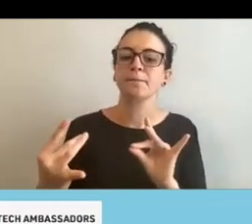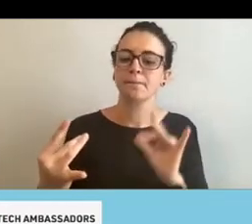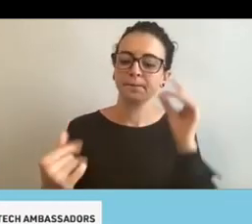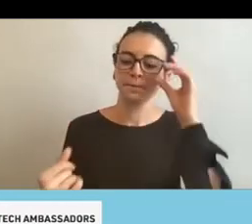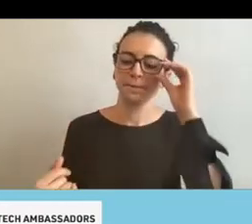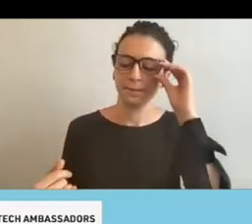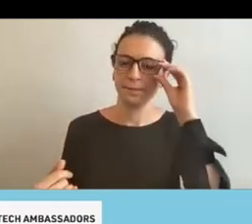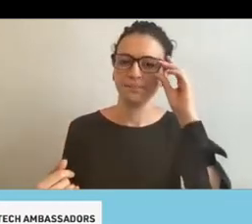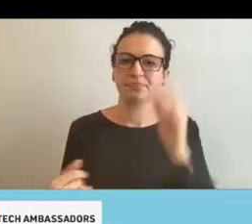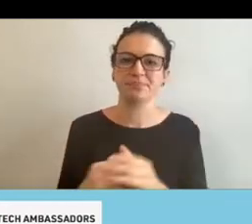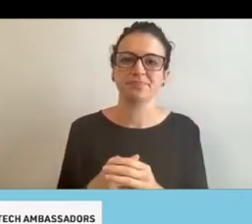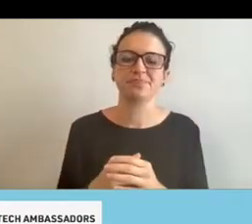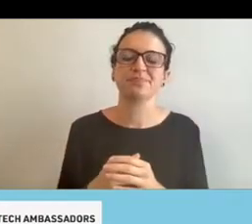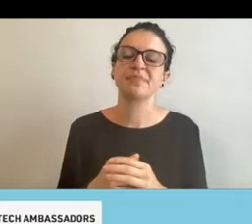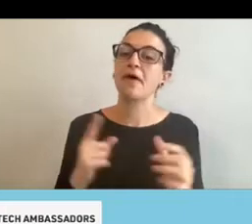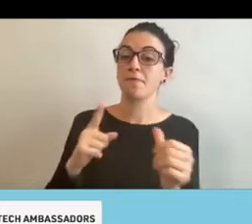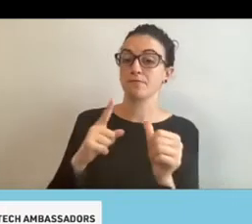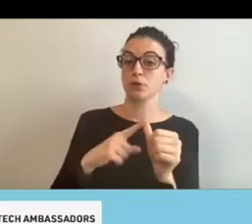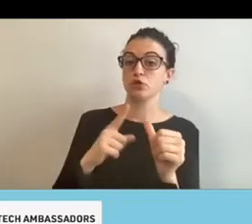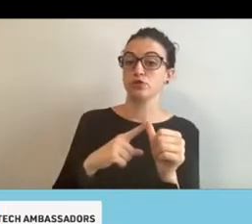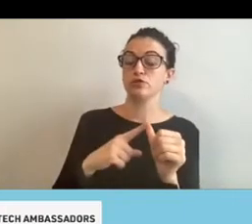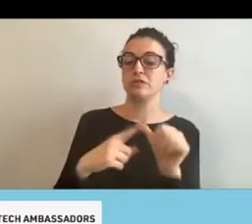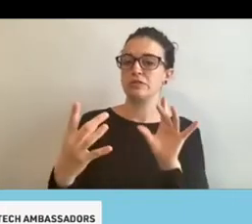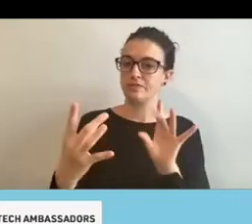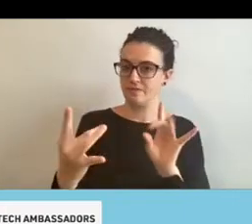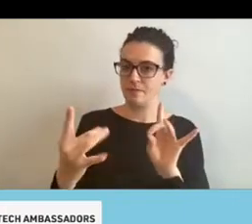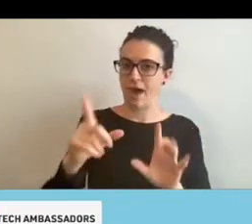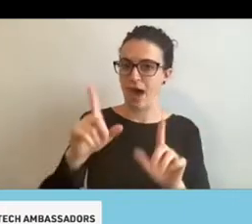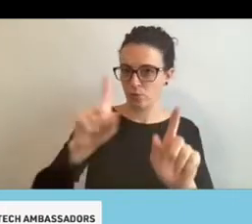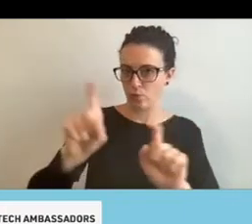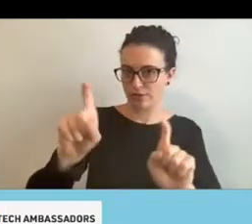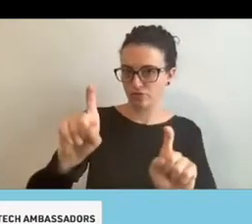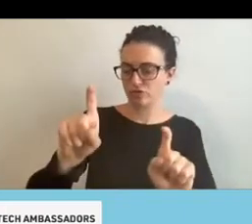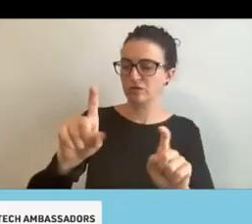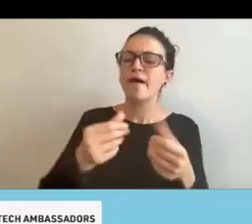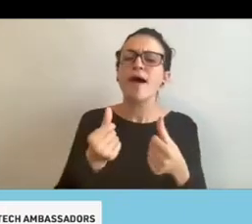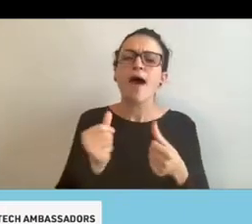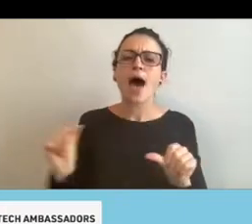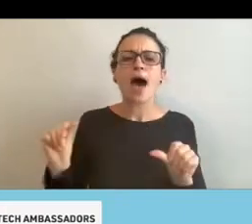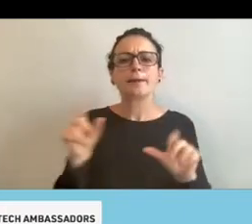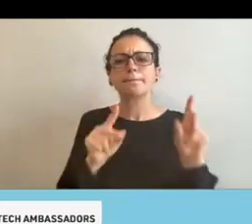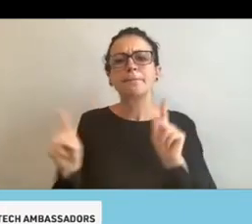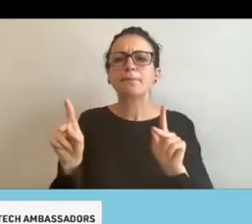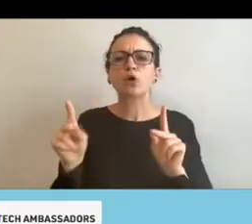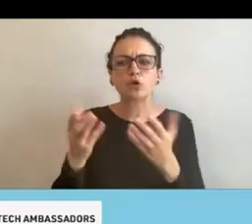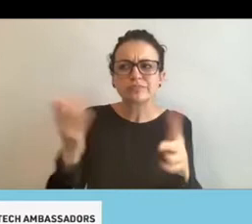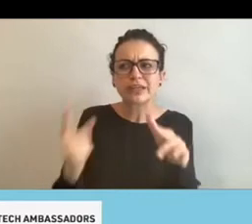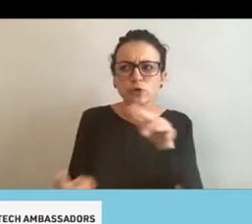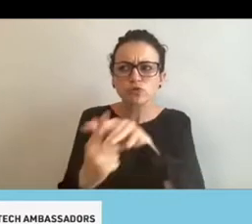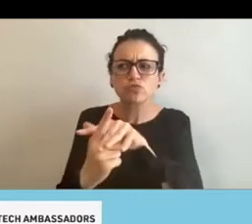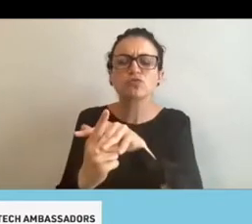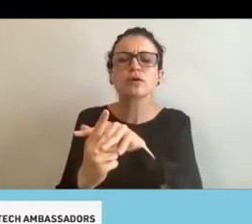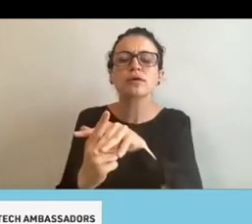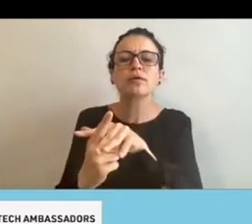And the first one is just general feedback from anyone who's in attendance here. As I mentioned it, I'm going to